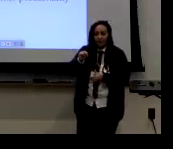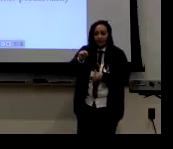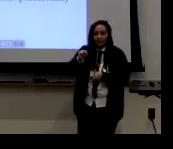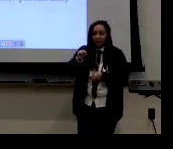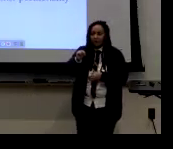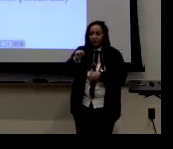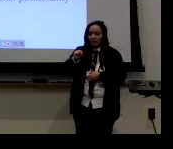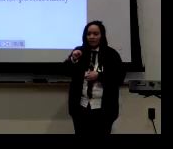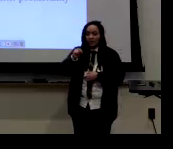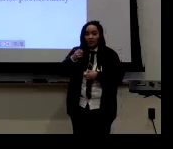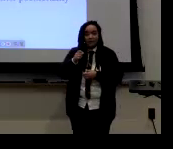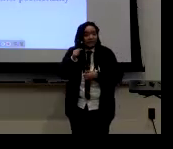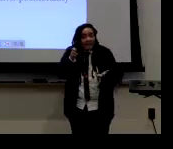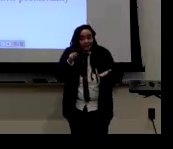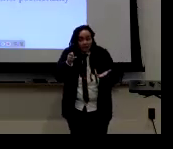And it creates tension.